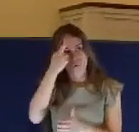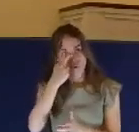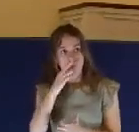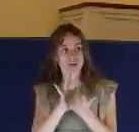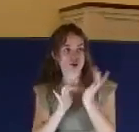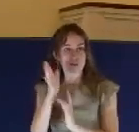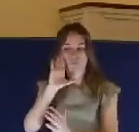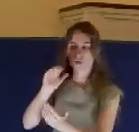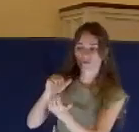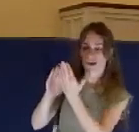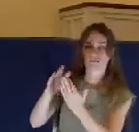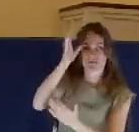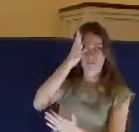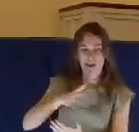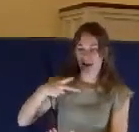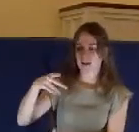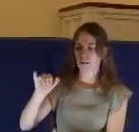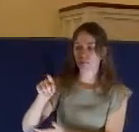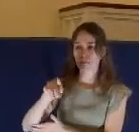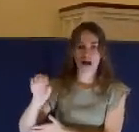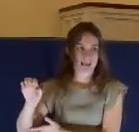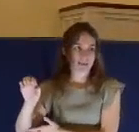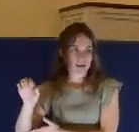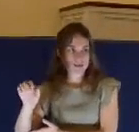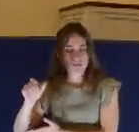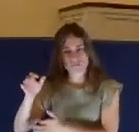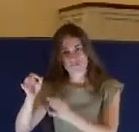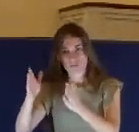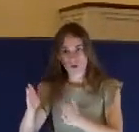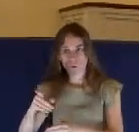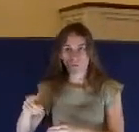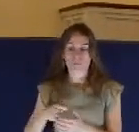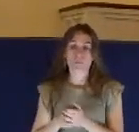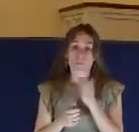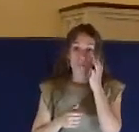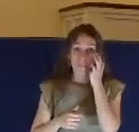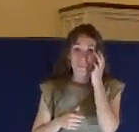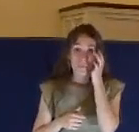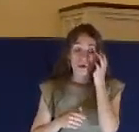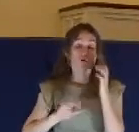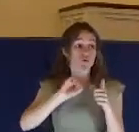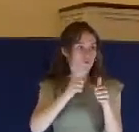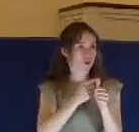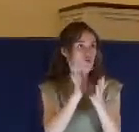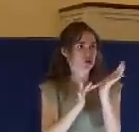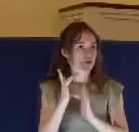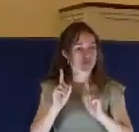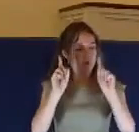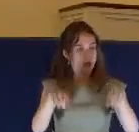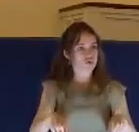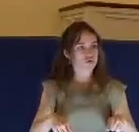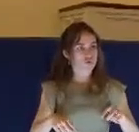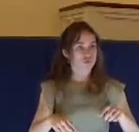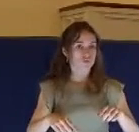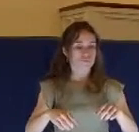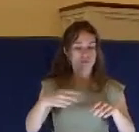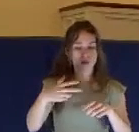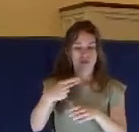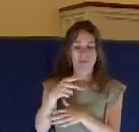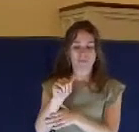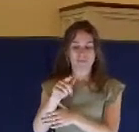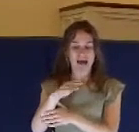place of the trial. They take Jesus to the palace of the high priests. Matthew 26, 54